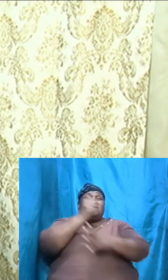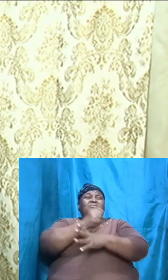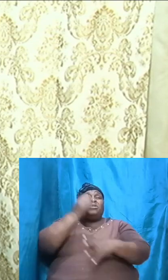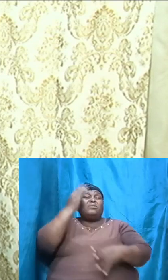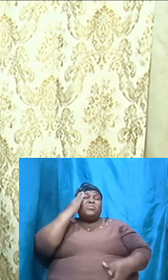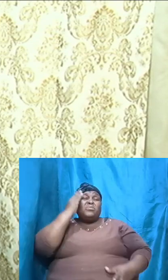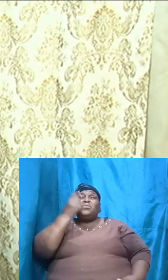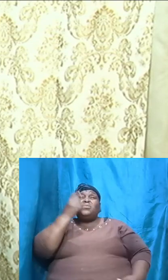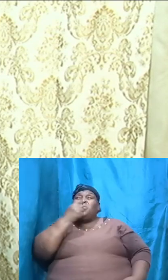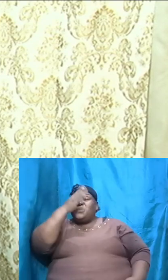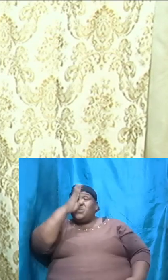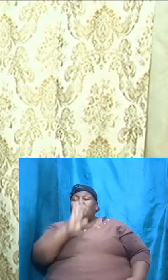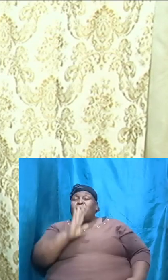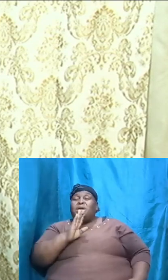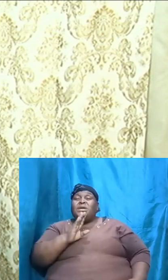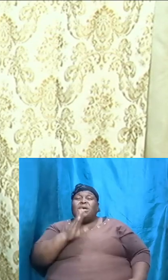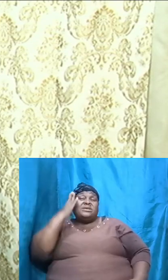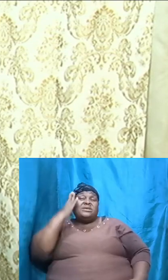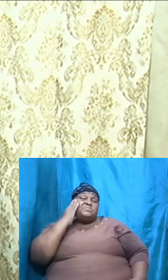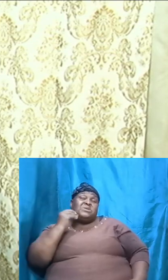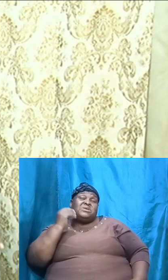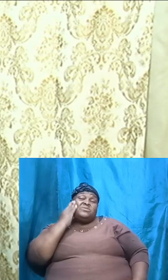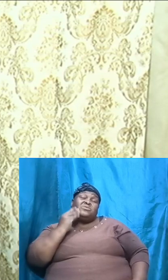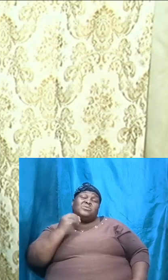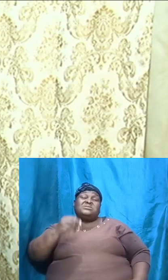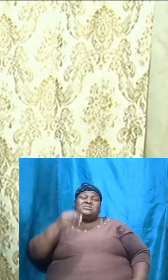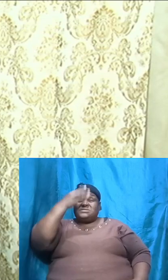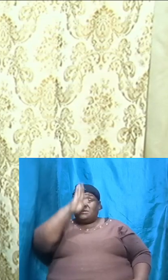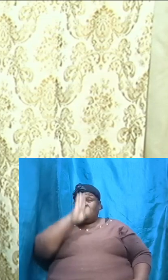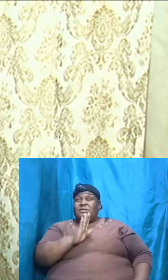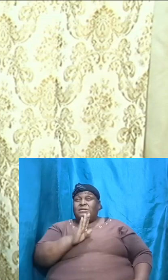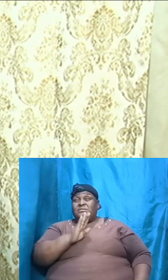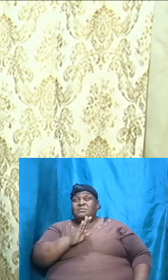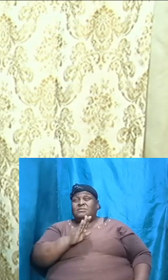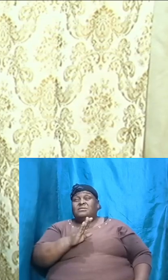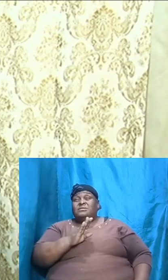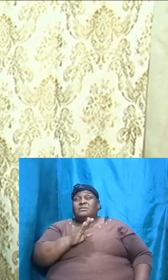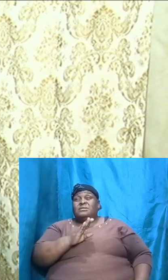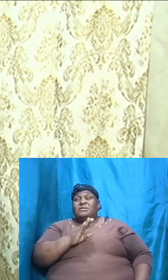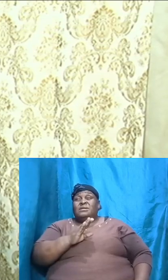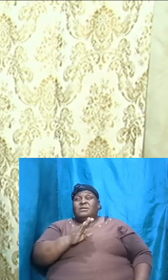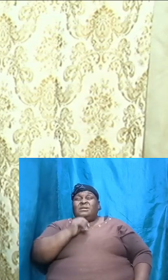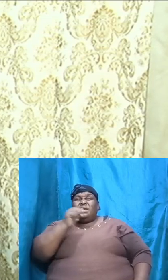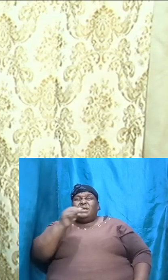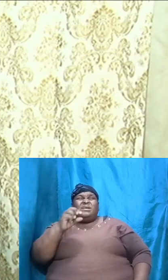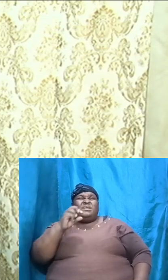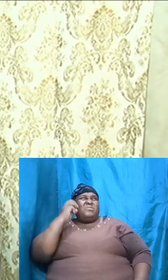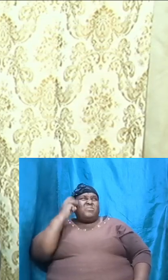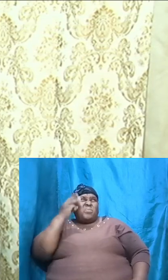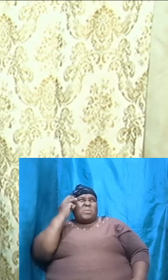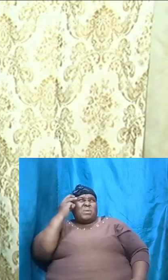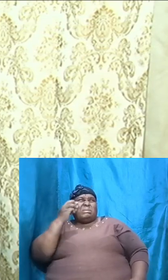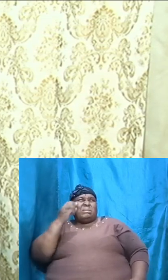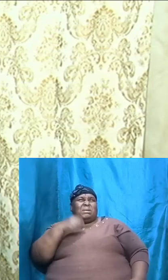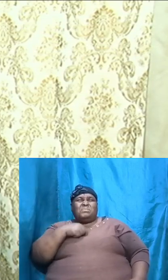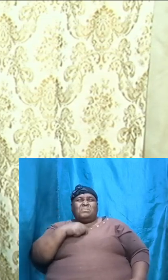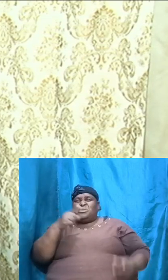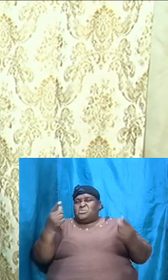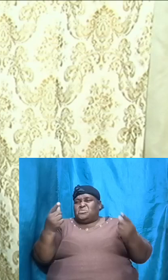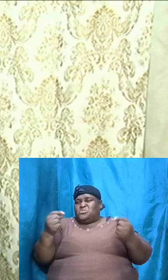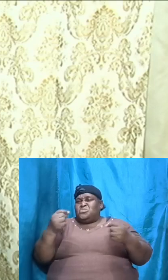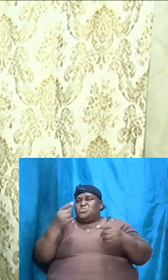and he had experienced God so it wasn't any I wonder if I am doing the right thing he knew